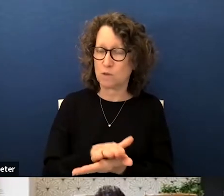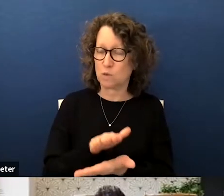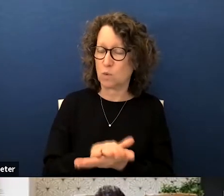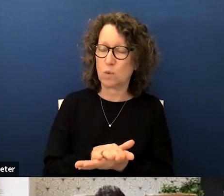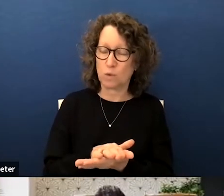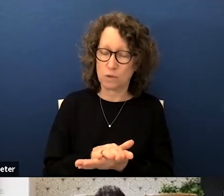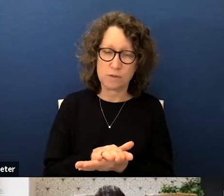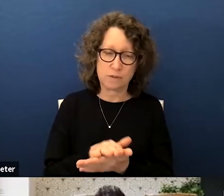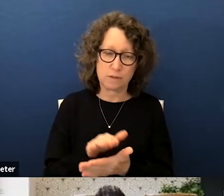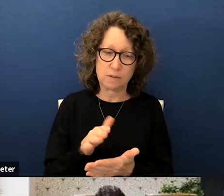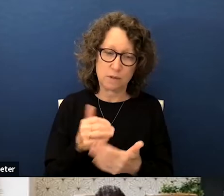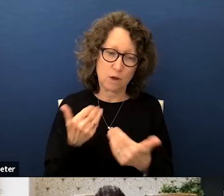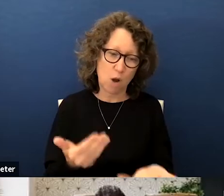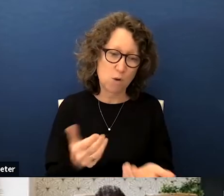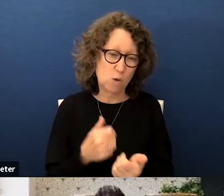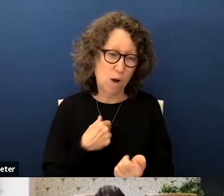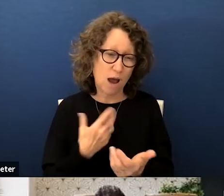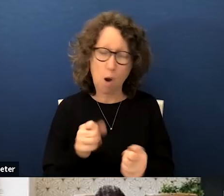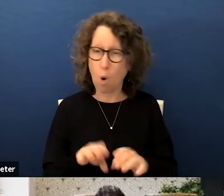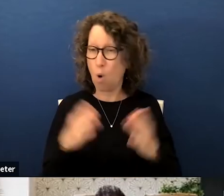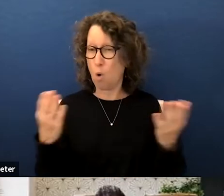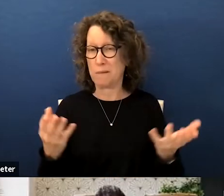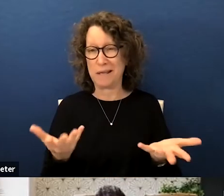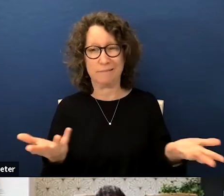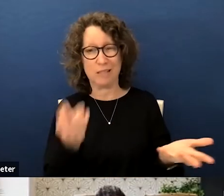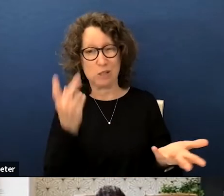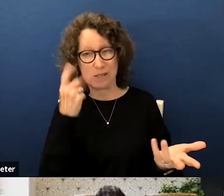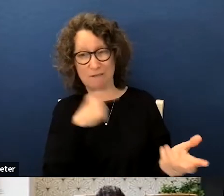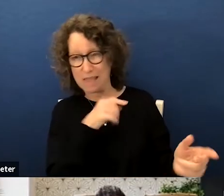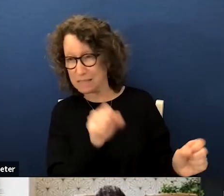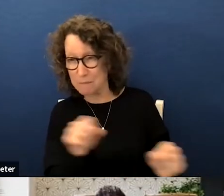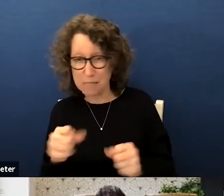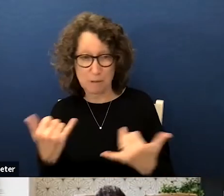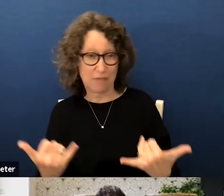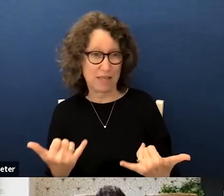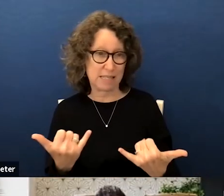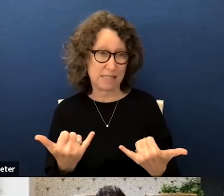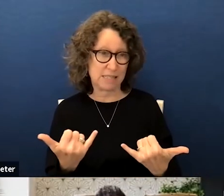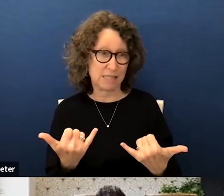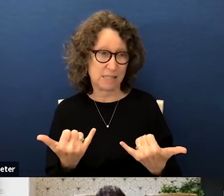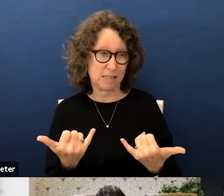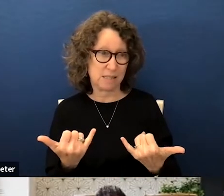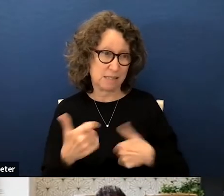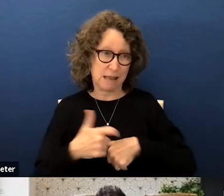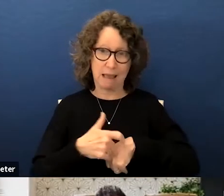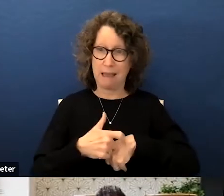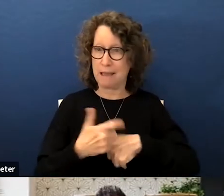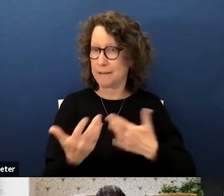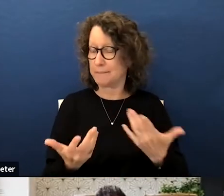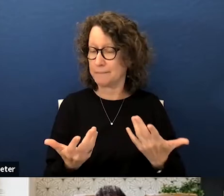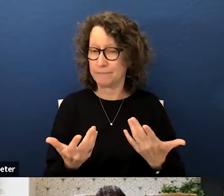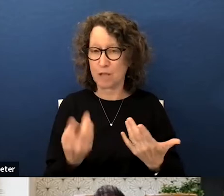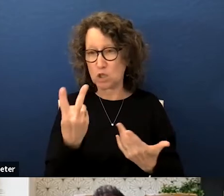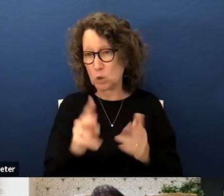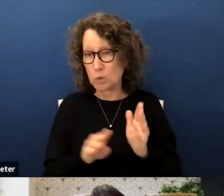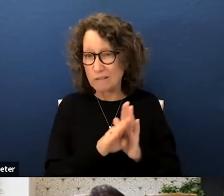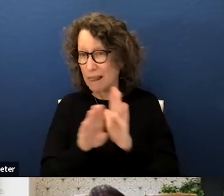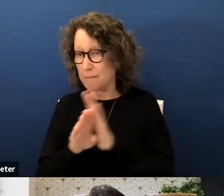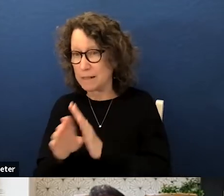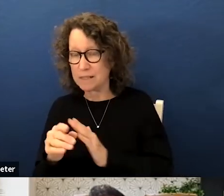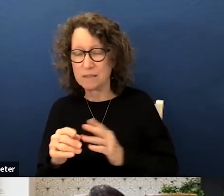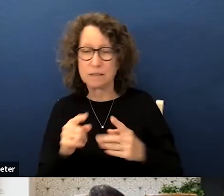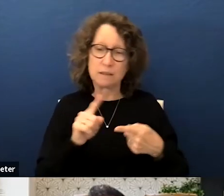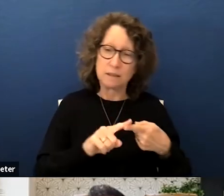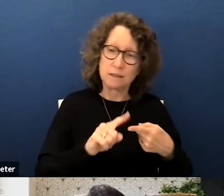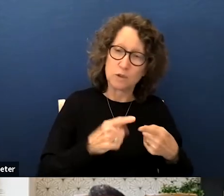vote so i just kind of open that up to see if that's possible at this stage those two um developments one to have